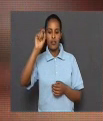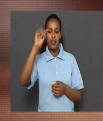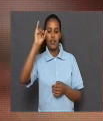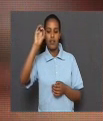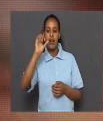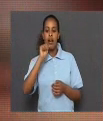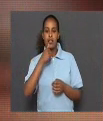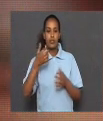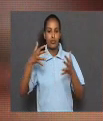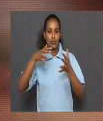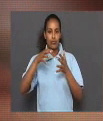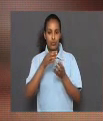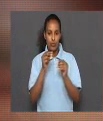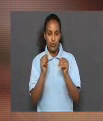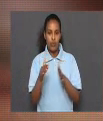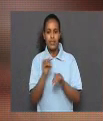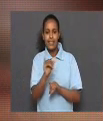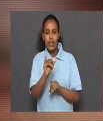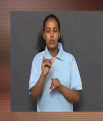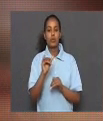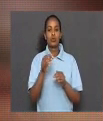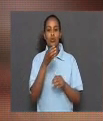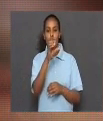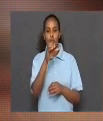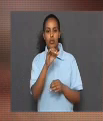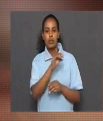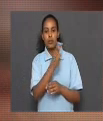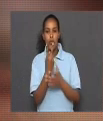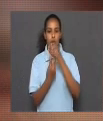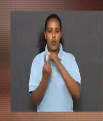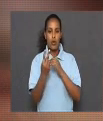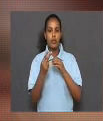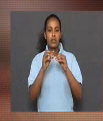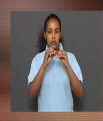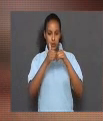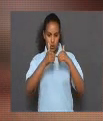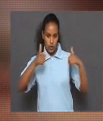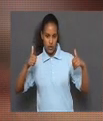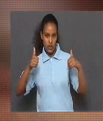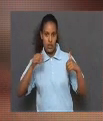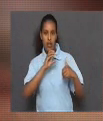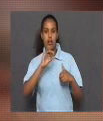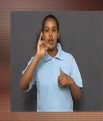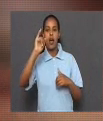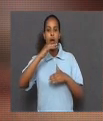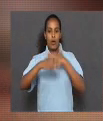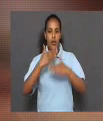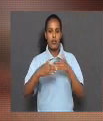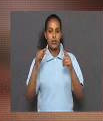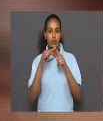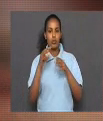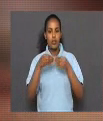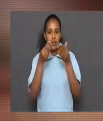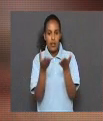are dissolved in the same solution, they both dissociate and ionize